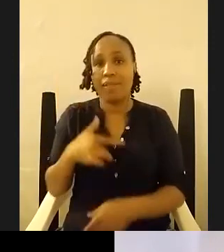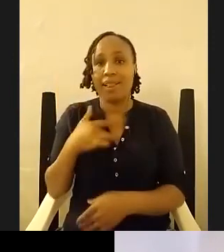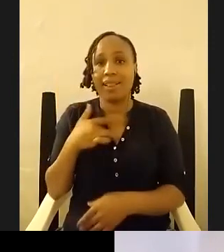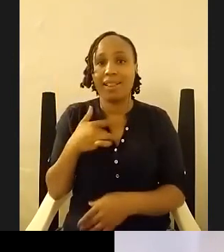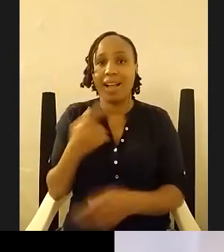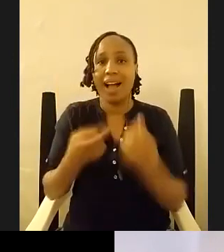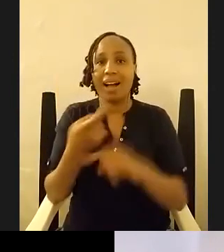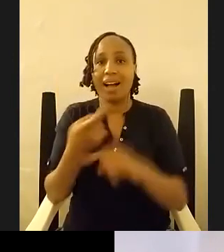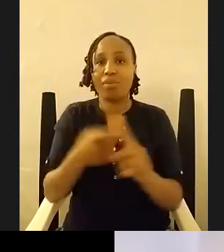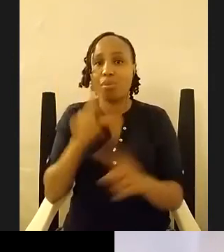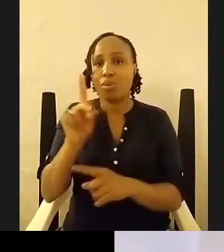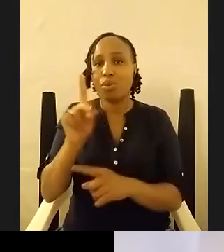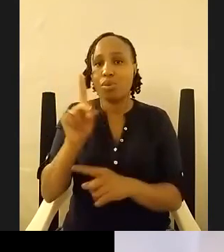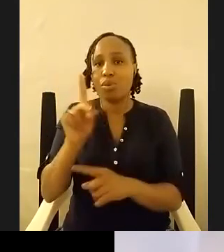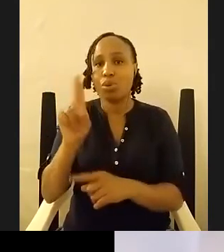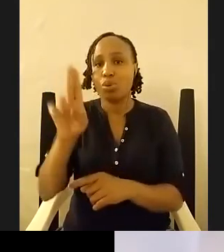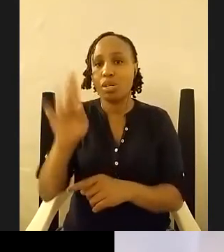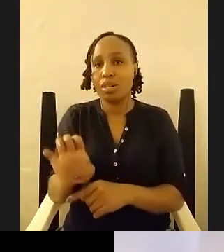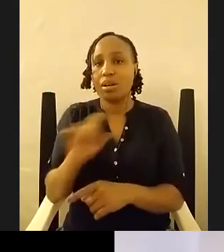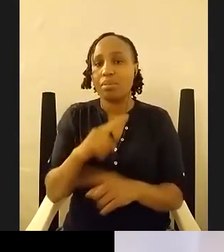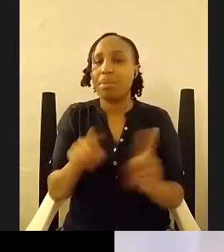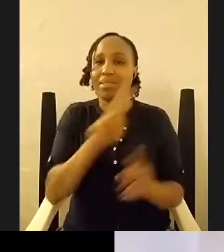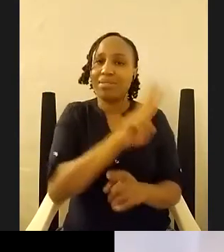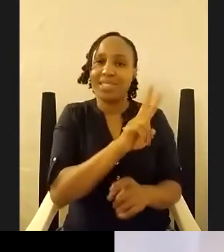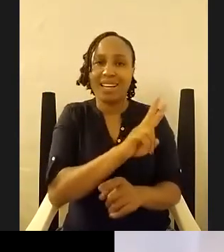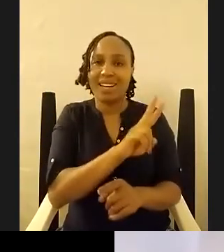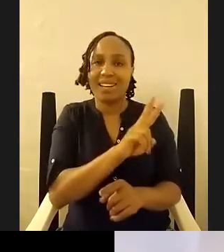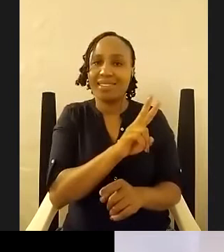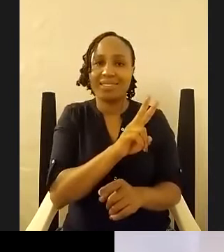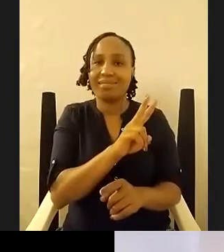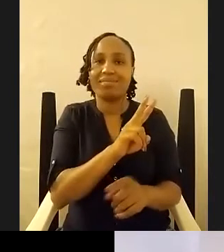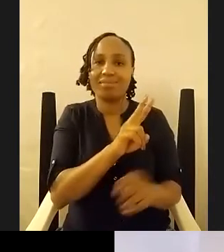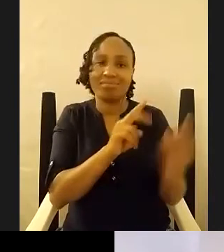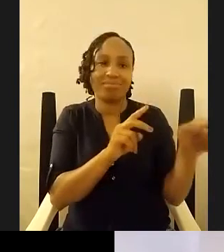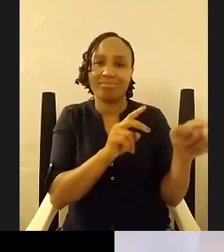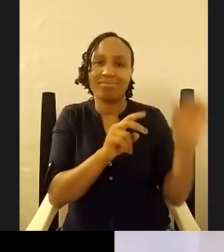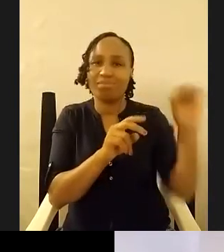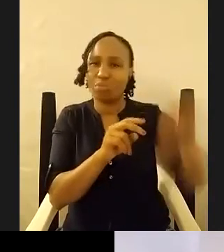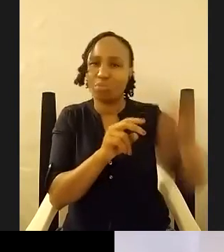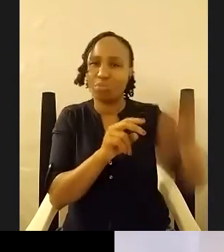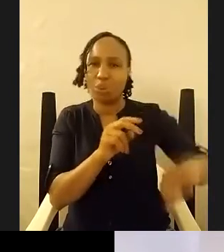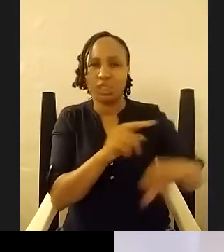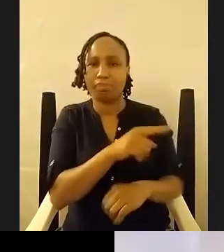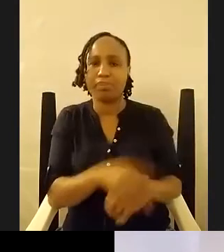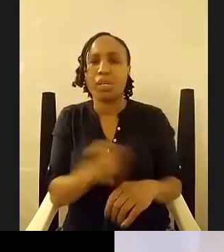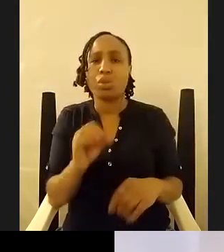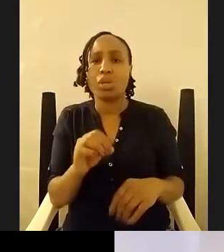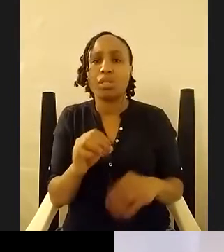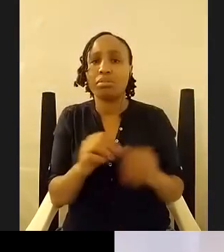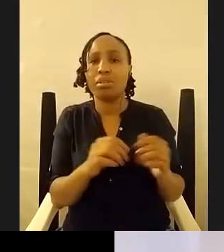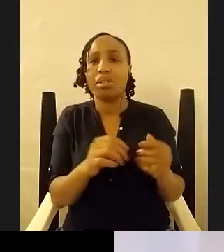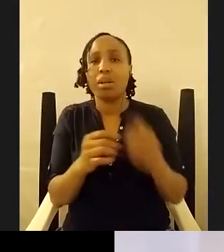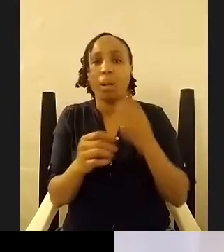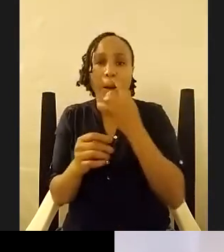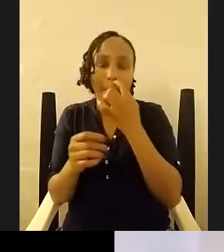vintuk because vintuk comes with its own sort of bullshit comes with other nonsense bruh so it's like it's so weird uh